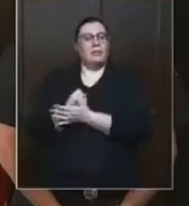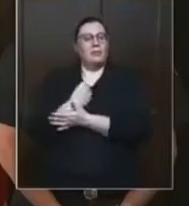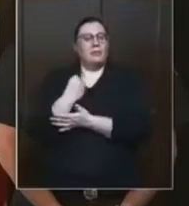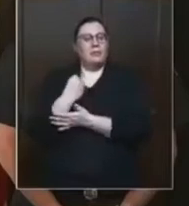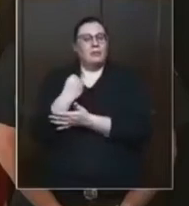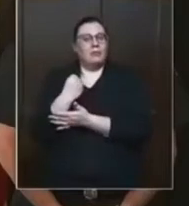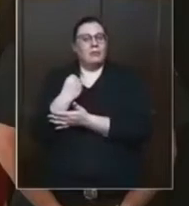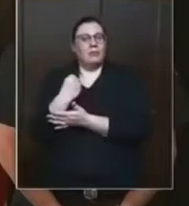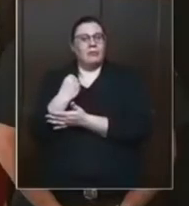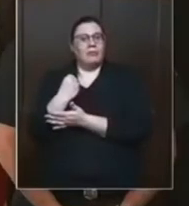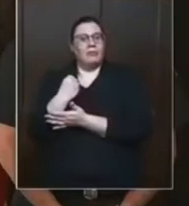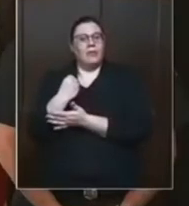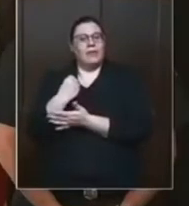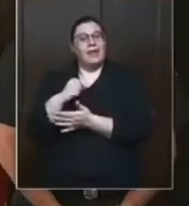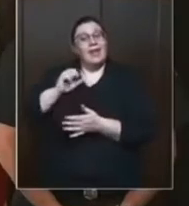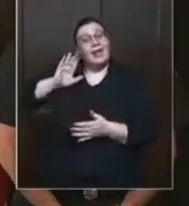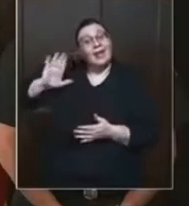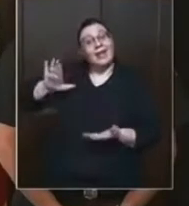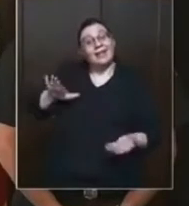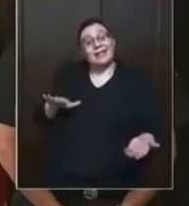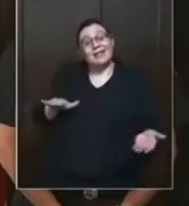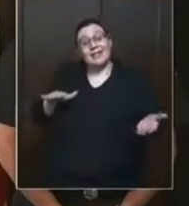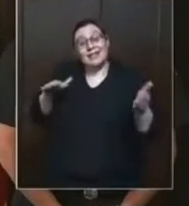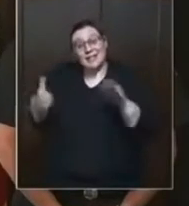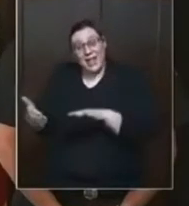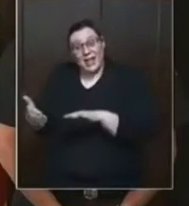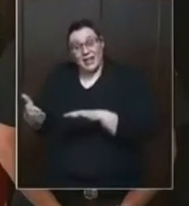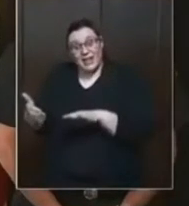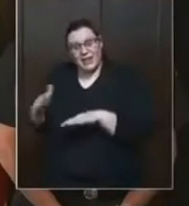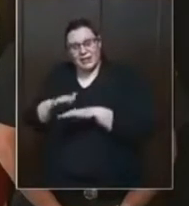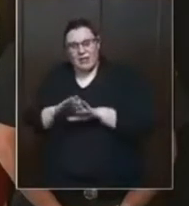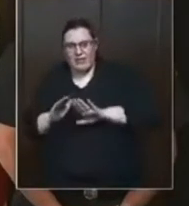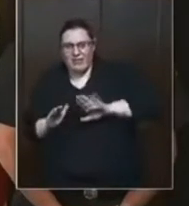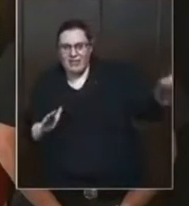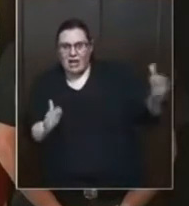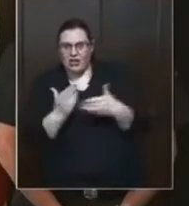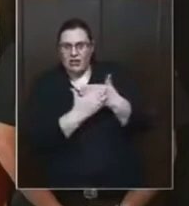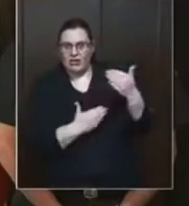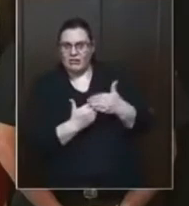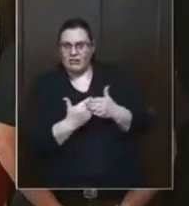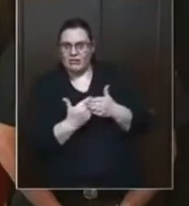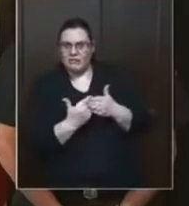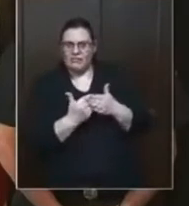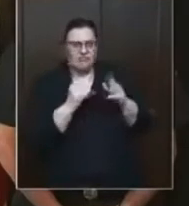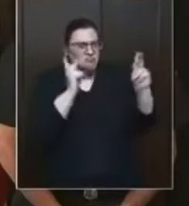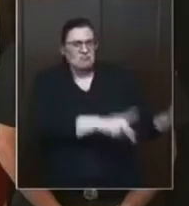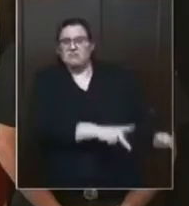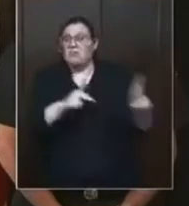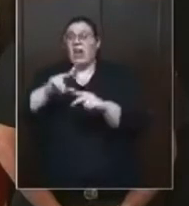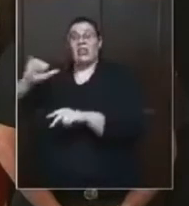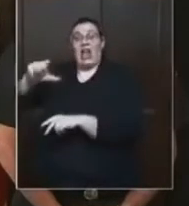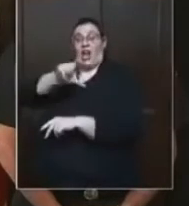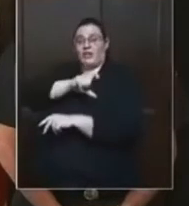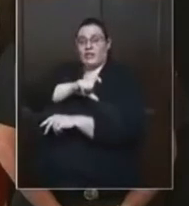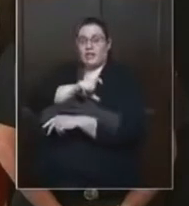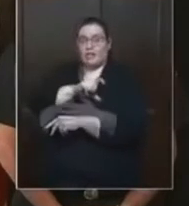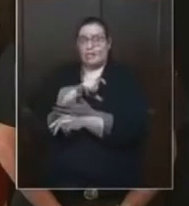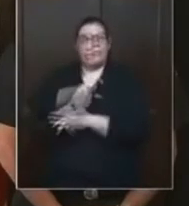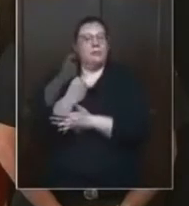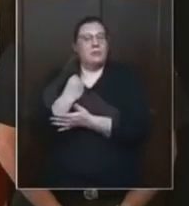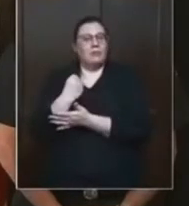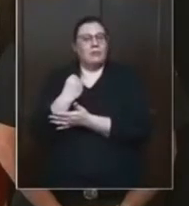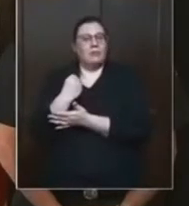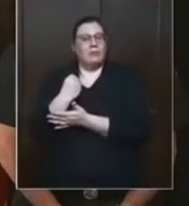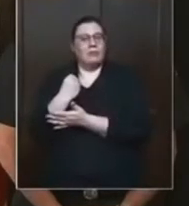His death is on their hands, as much as it is those officers, and that is a strong statement.